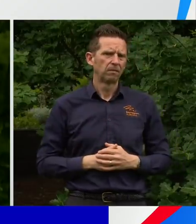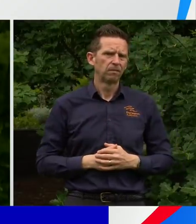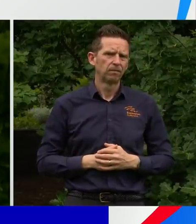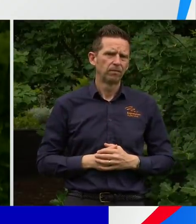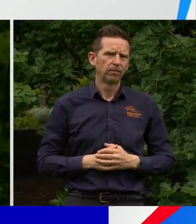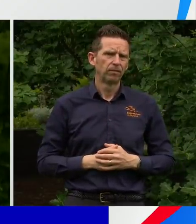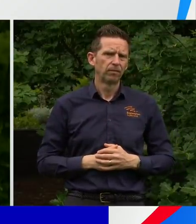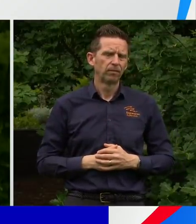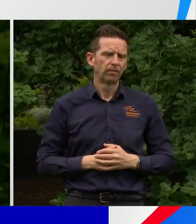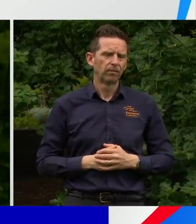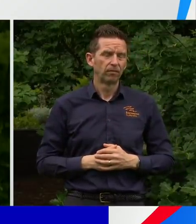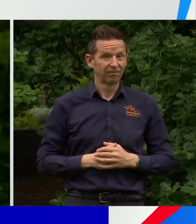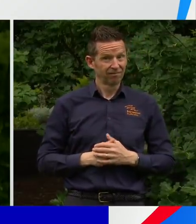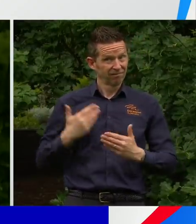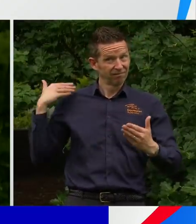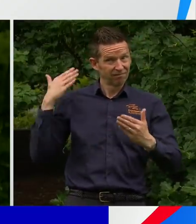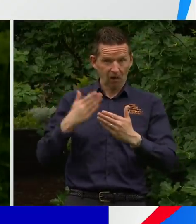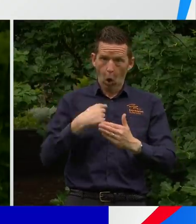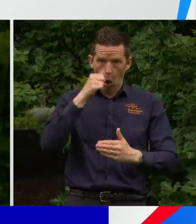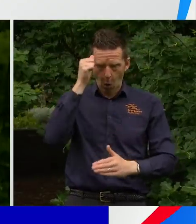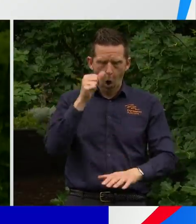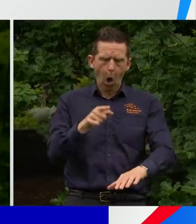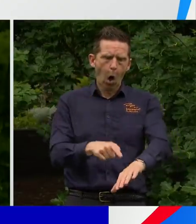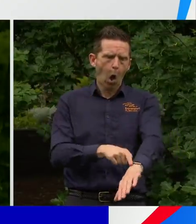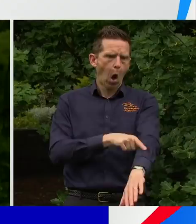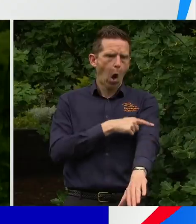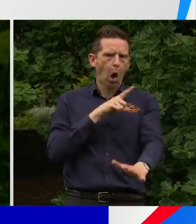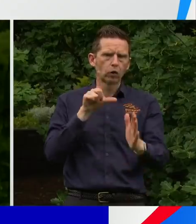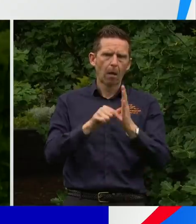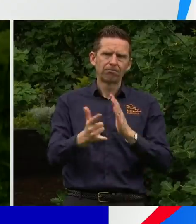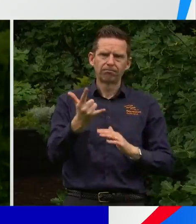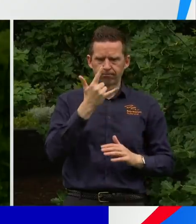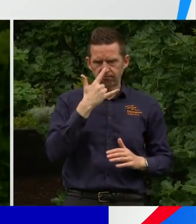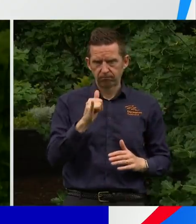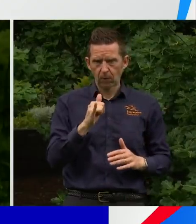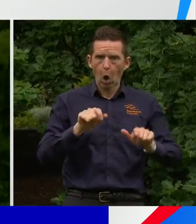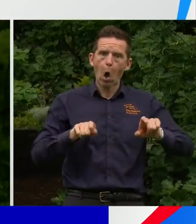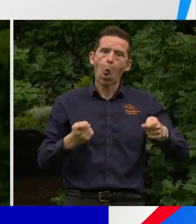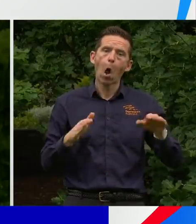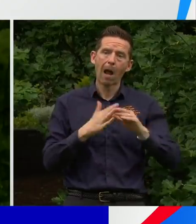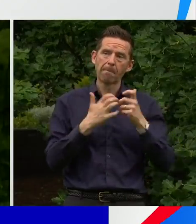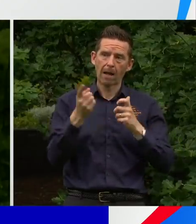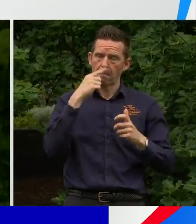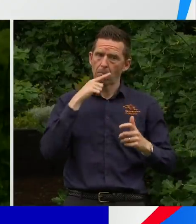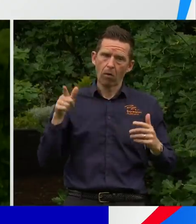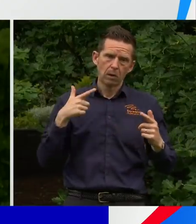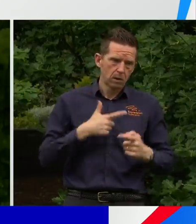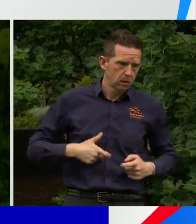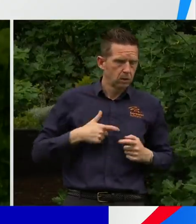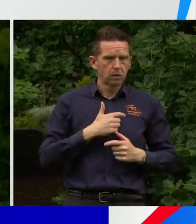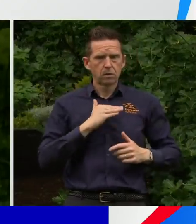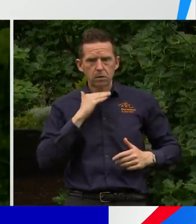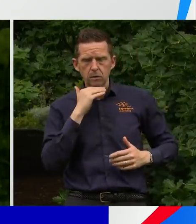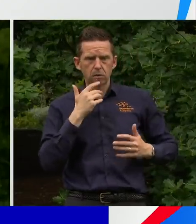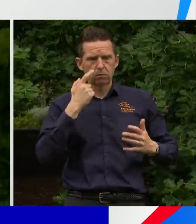It has been a long time and the lockdowns have been so difficult for so many. I think we understand why it was